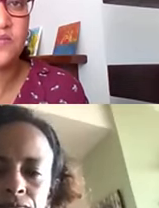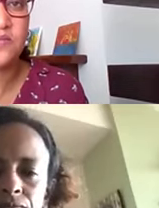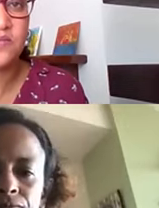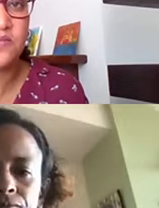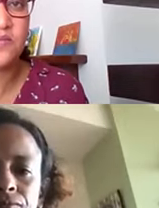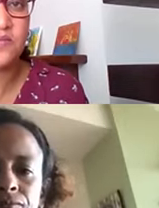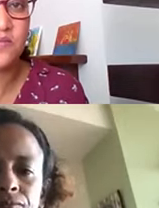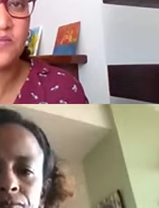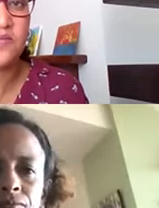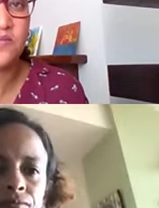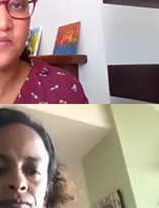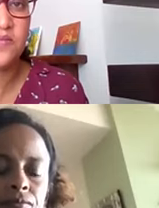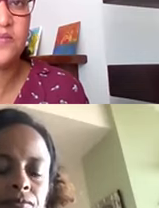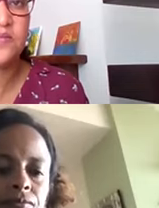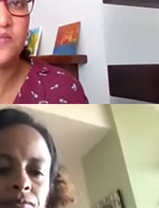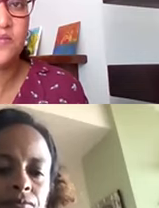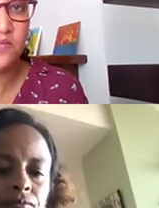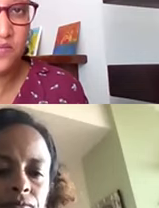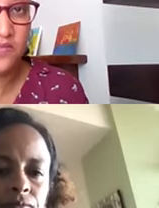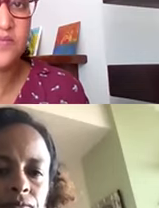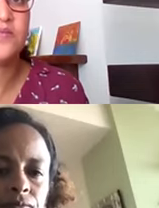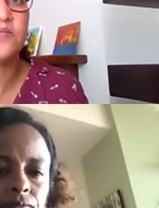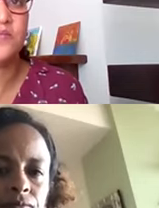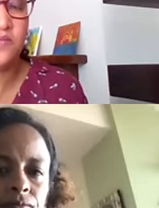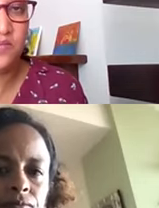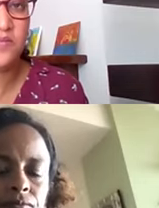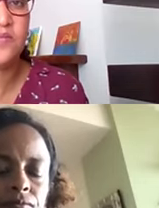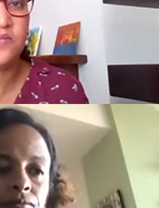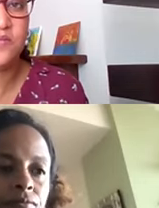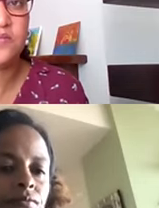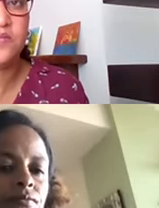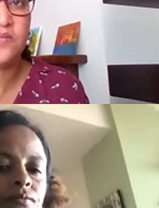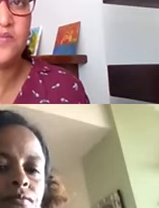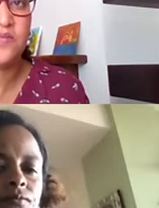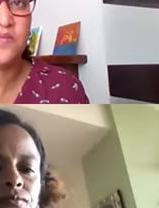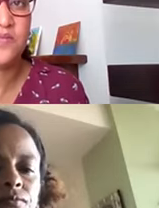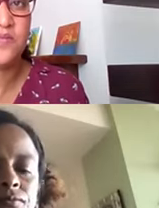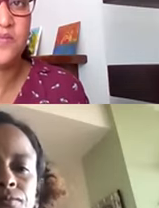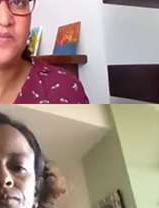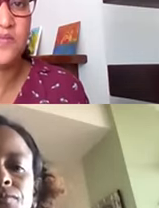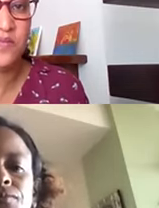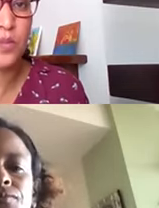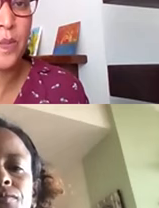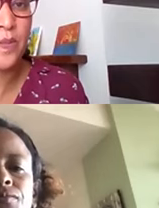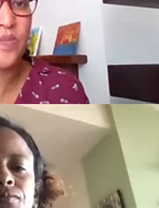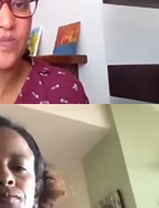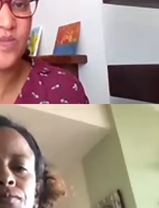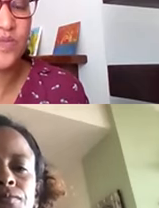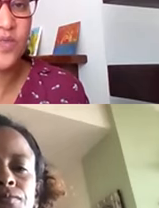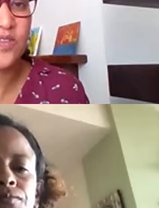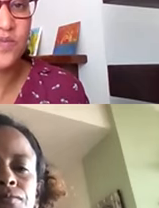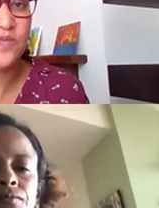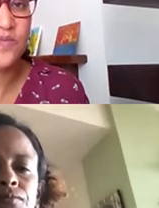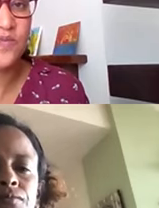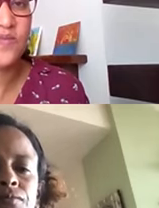that mentality, it came, you know, it's, it's built up from historically, and I say